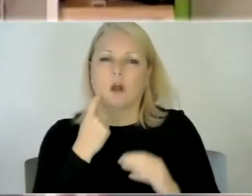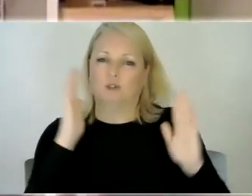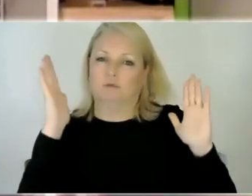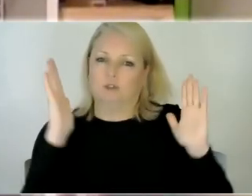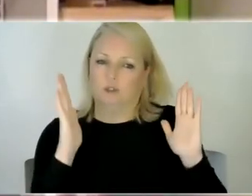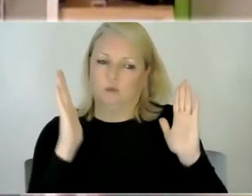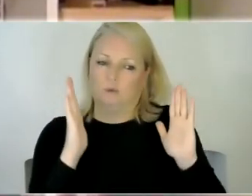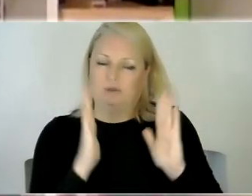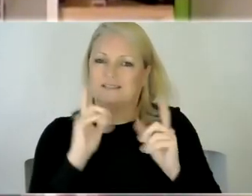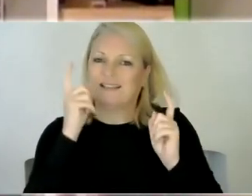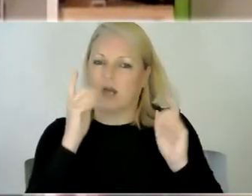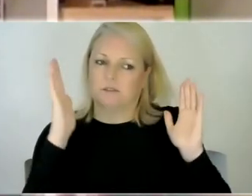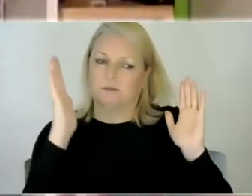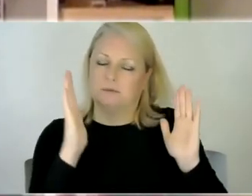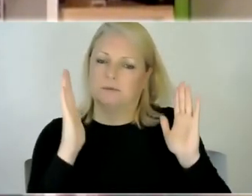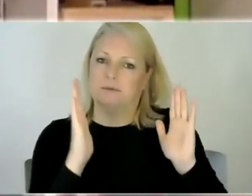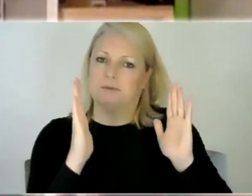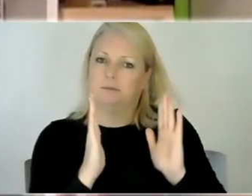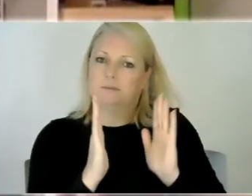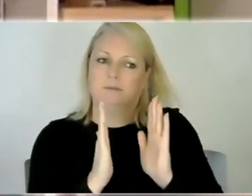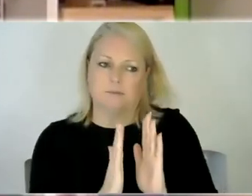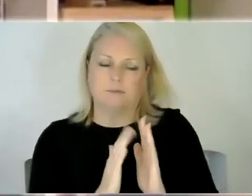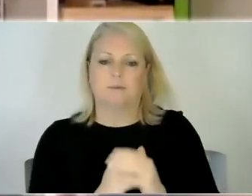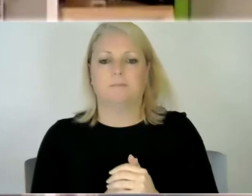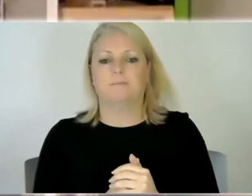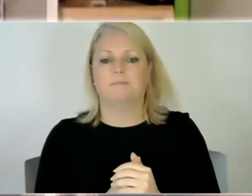and and and allow him to uh